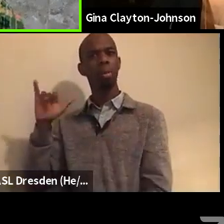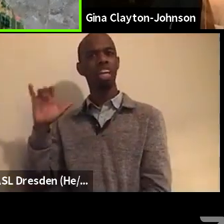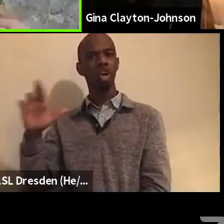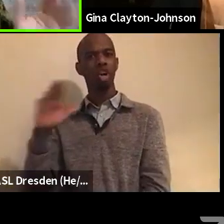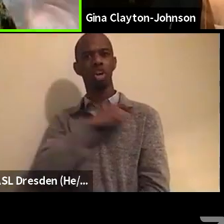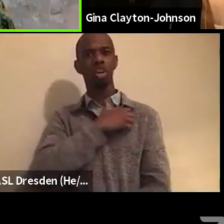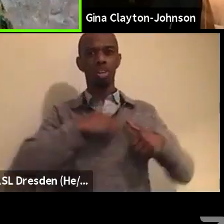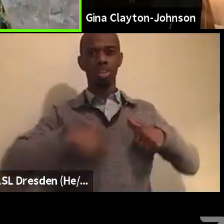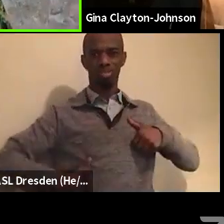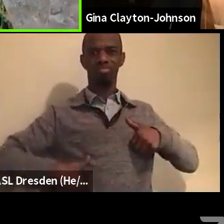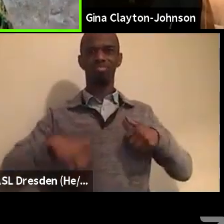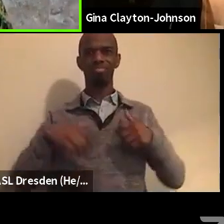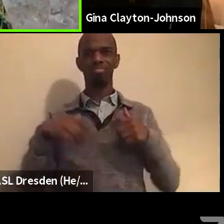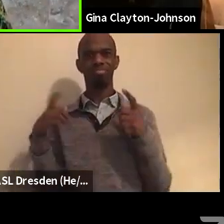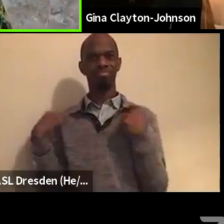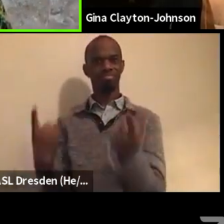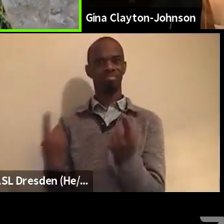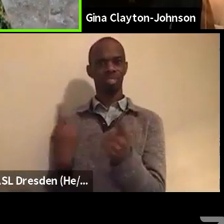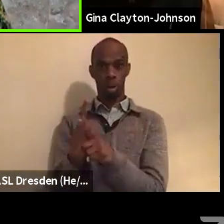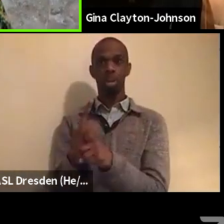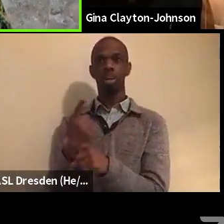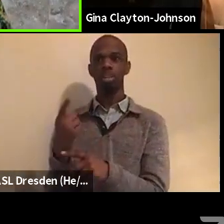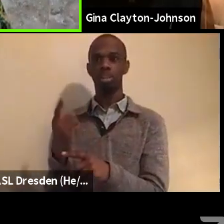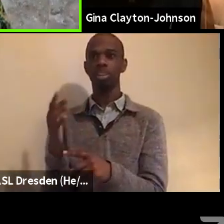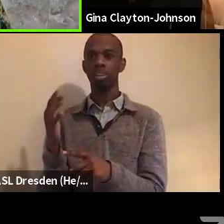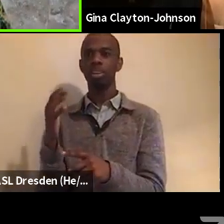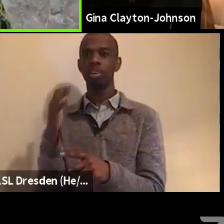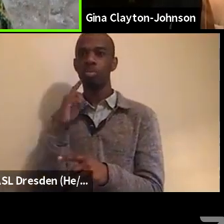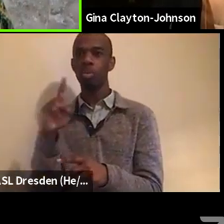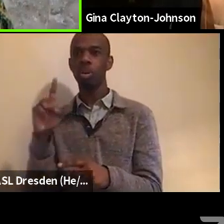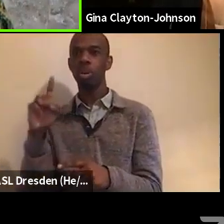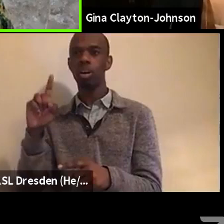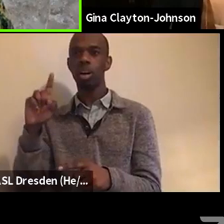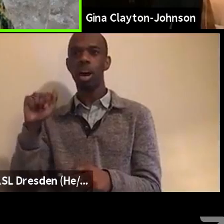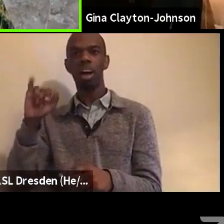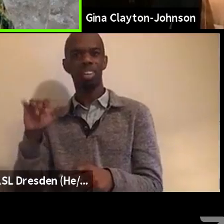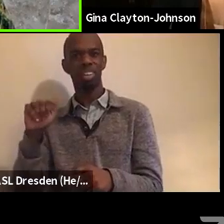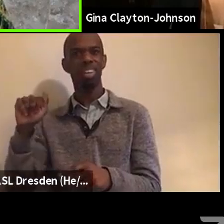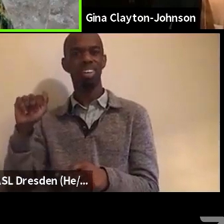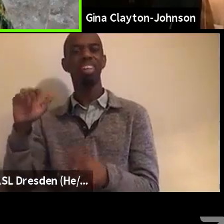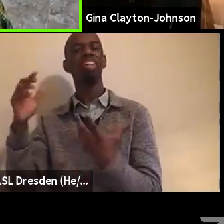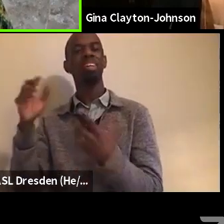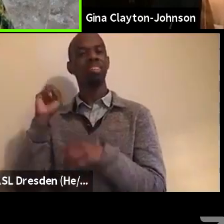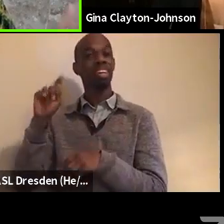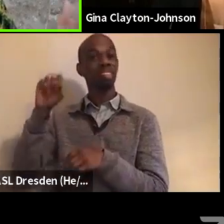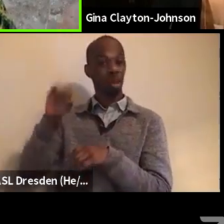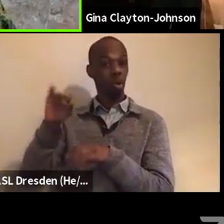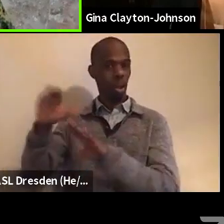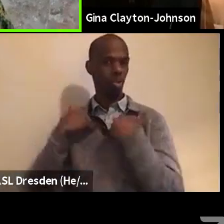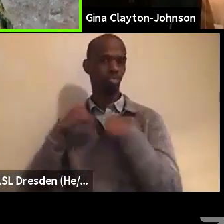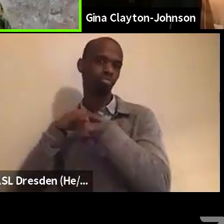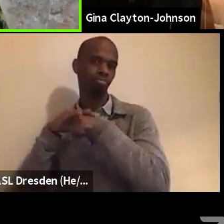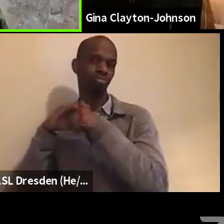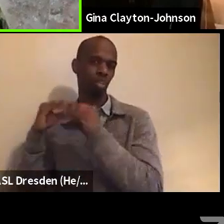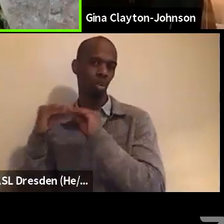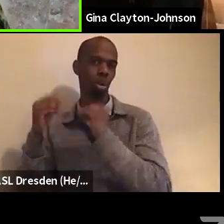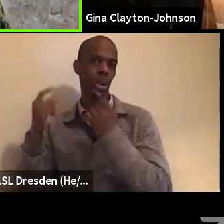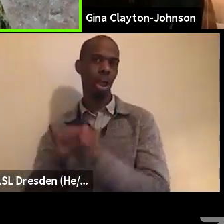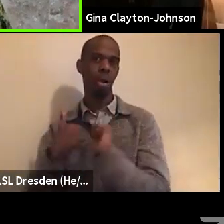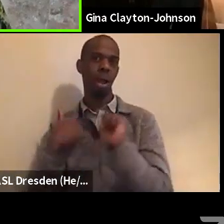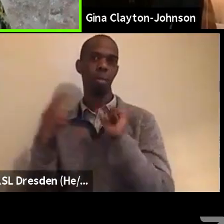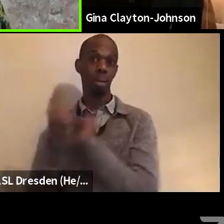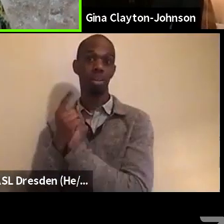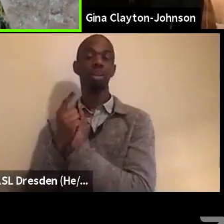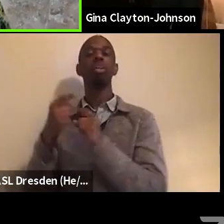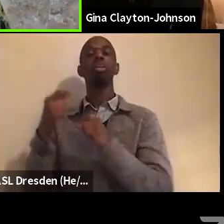to you, um, I am going to give the personal story a little bit that, um, I first met you when you were first elected as